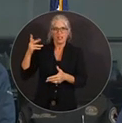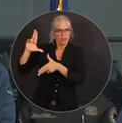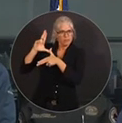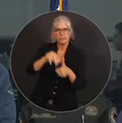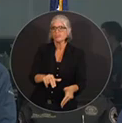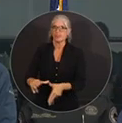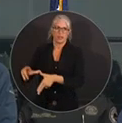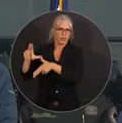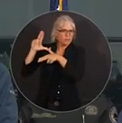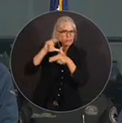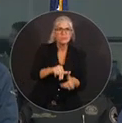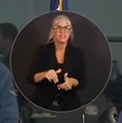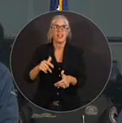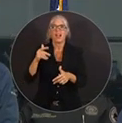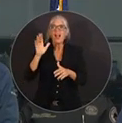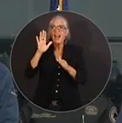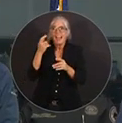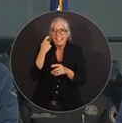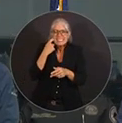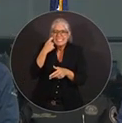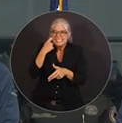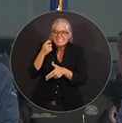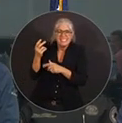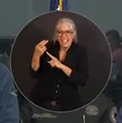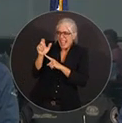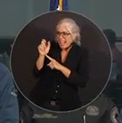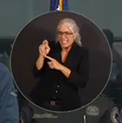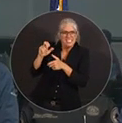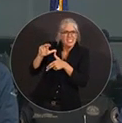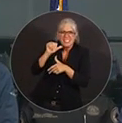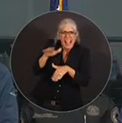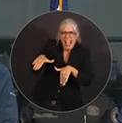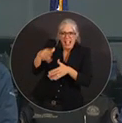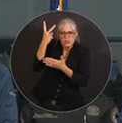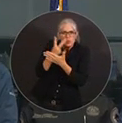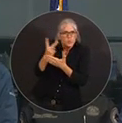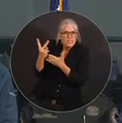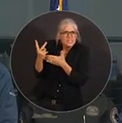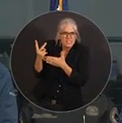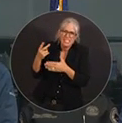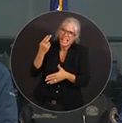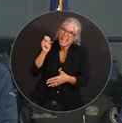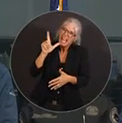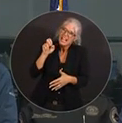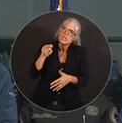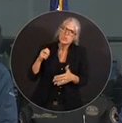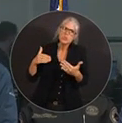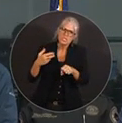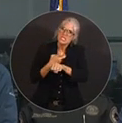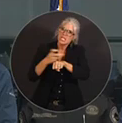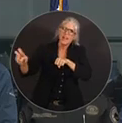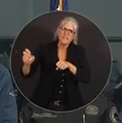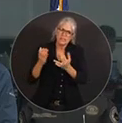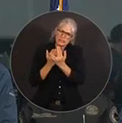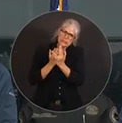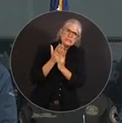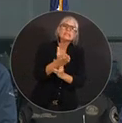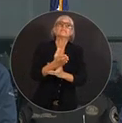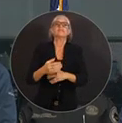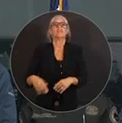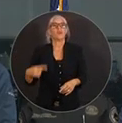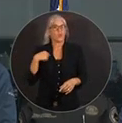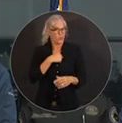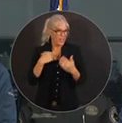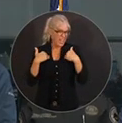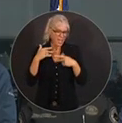Not even two weeks ago that we got hit with Hurricane Helene is a very difficult thing to go through. We did have people lose